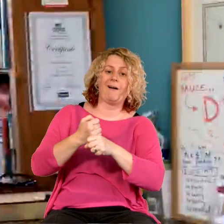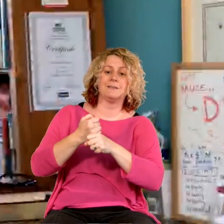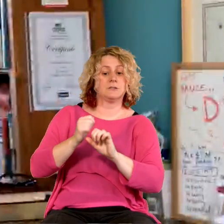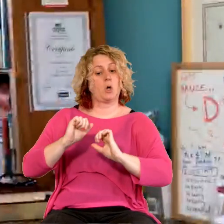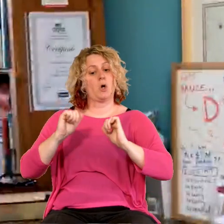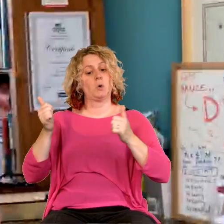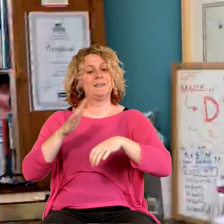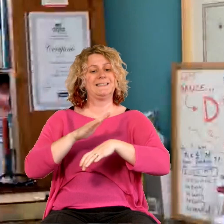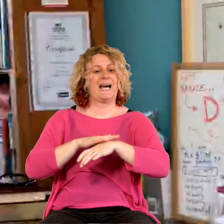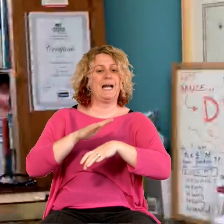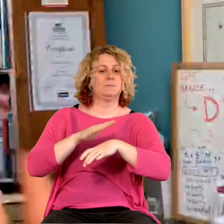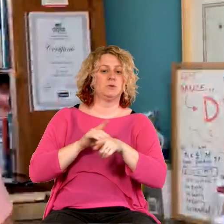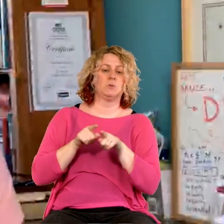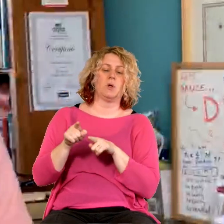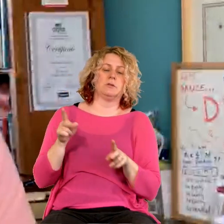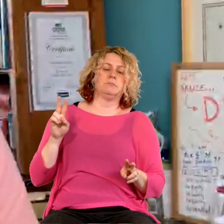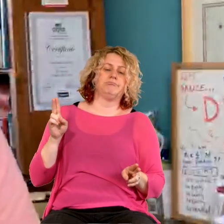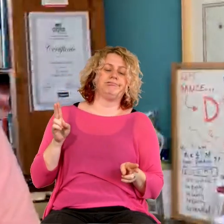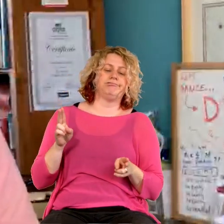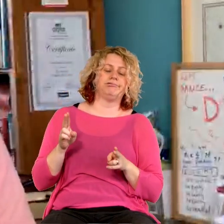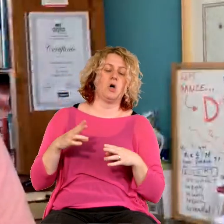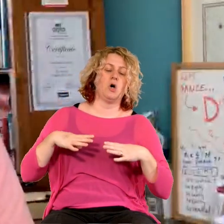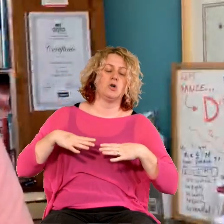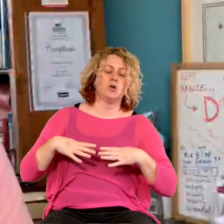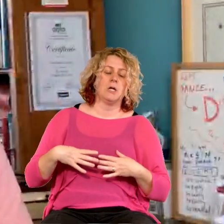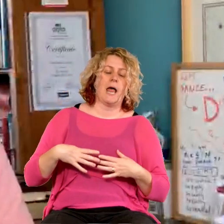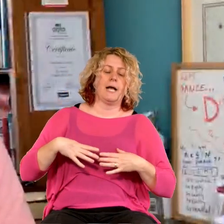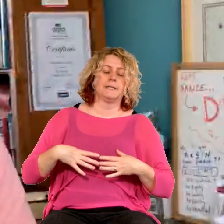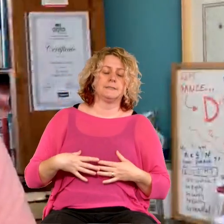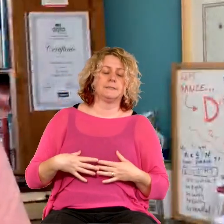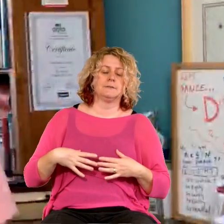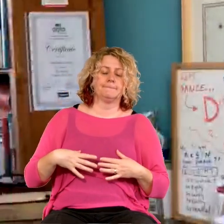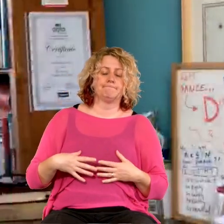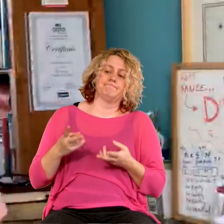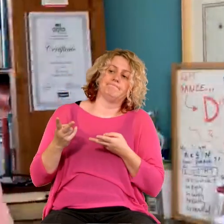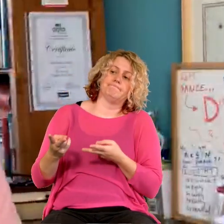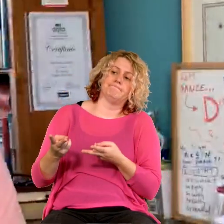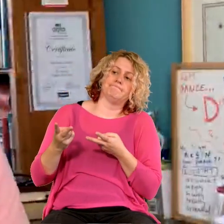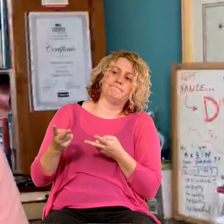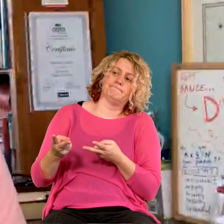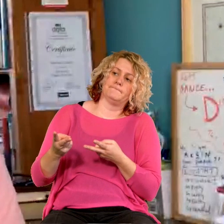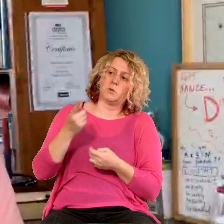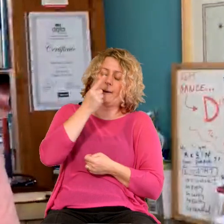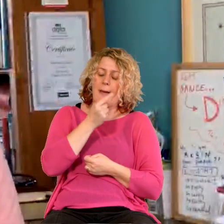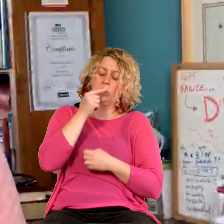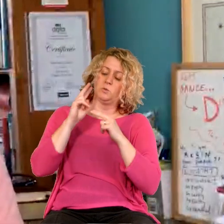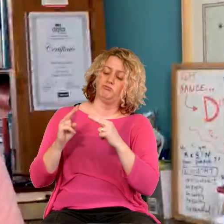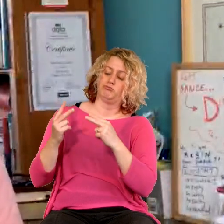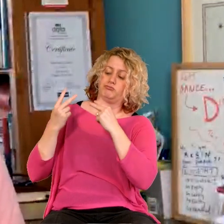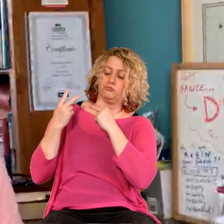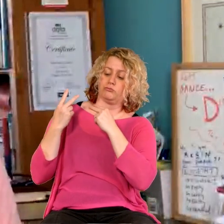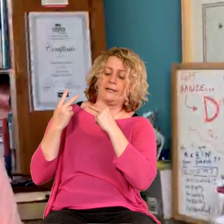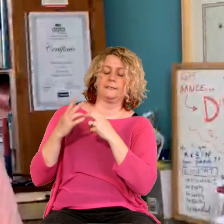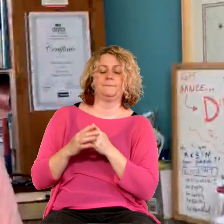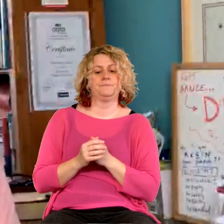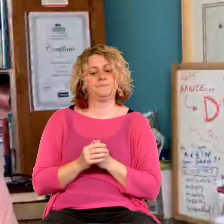life, on ministry, on what life looks like and just take it easy to be able to reflect. I guess then as we do